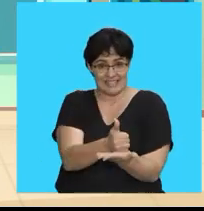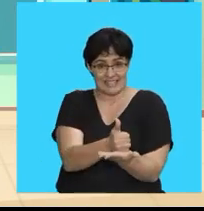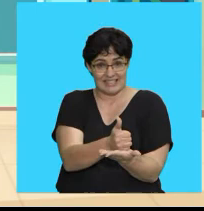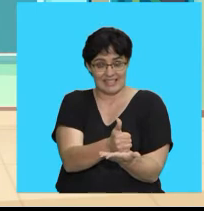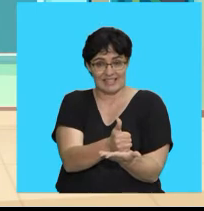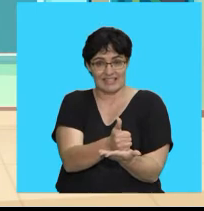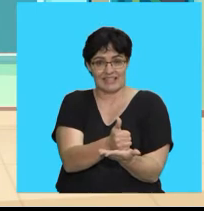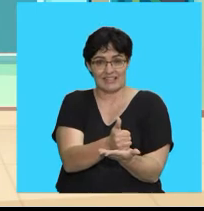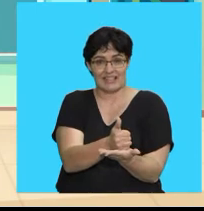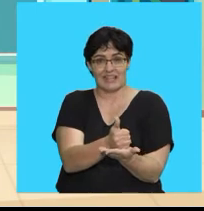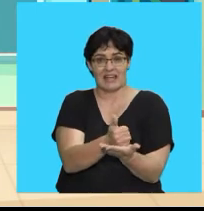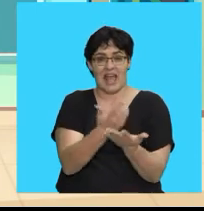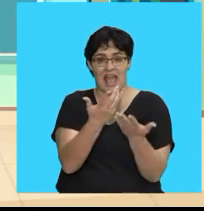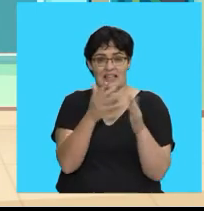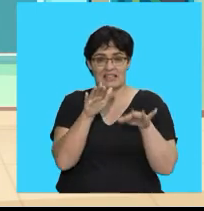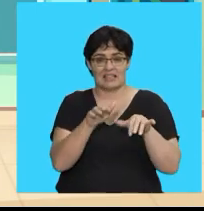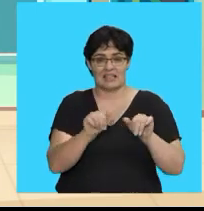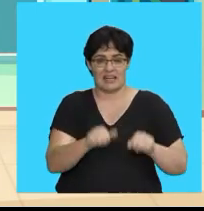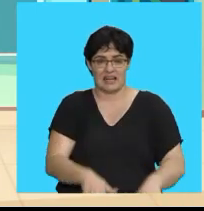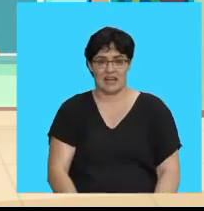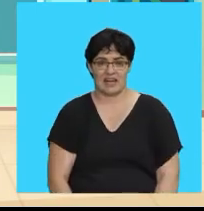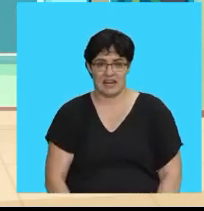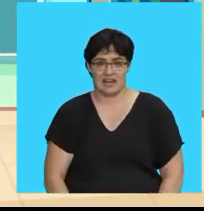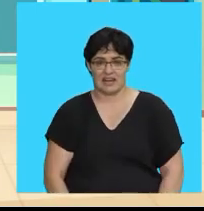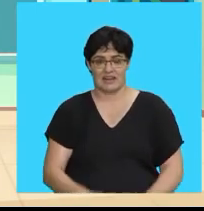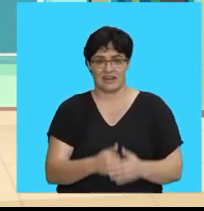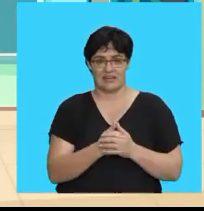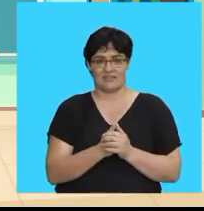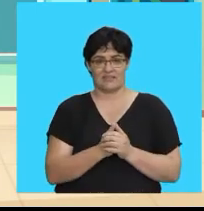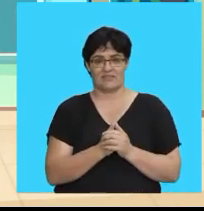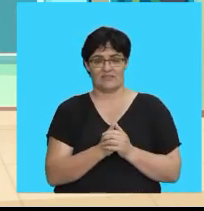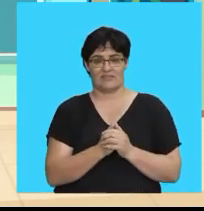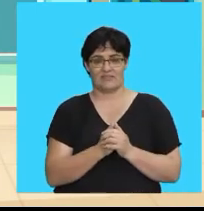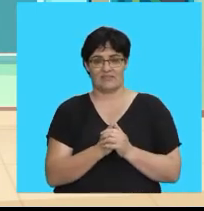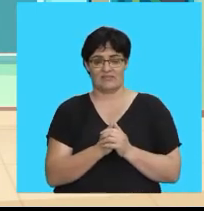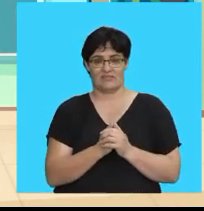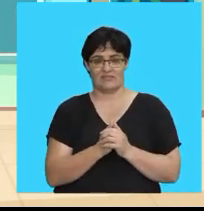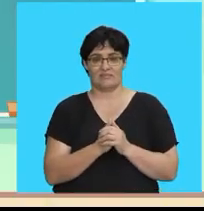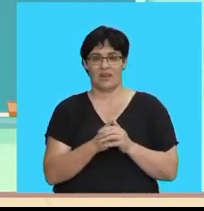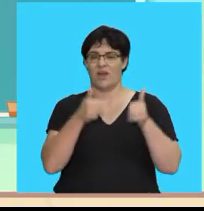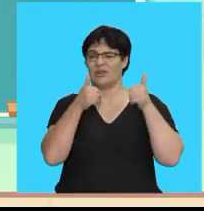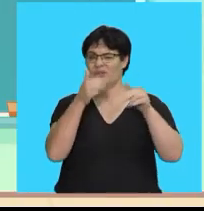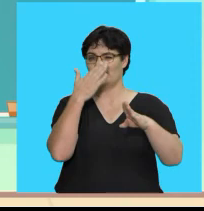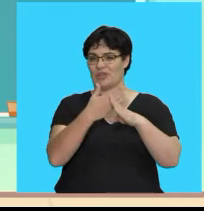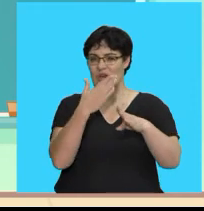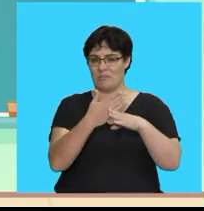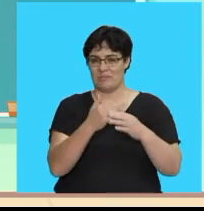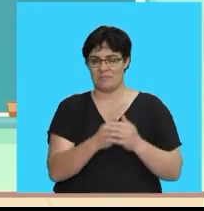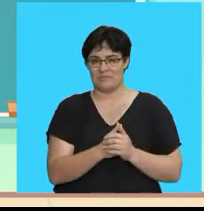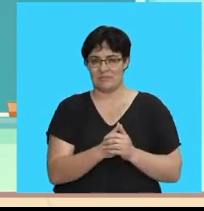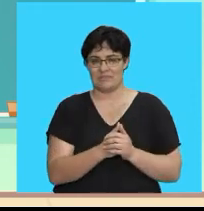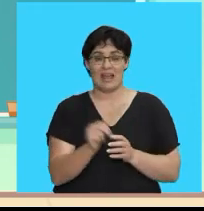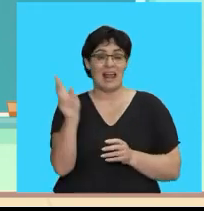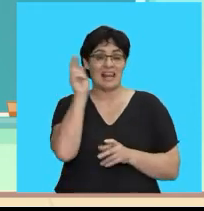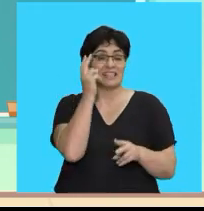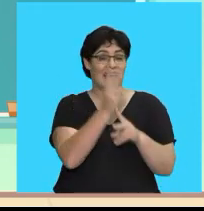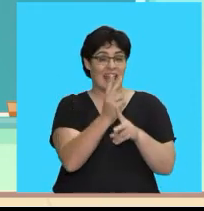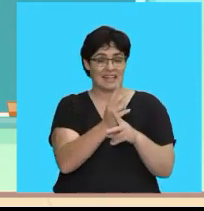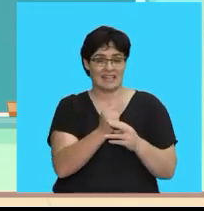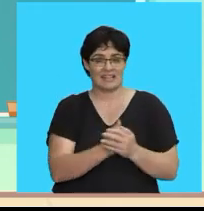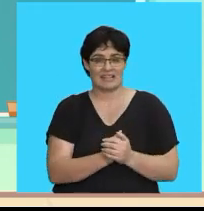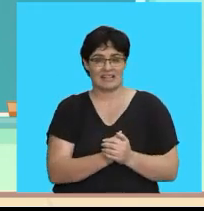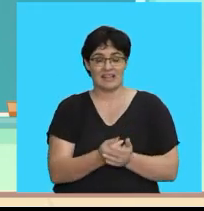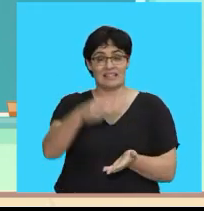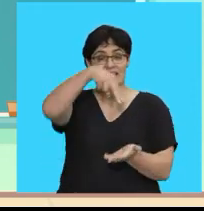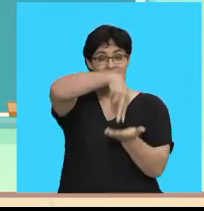Turn around Sit down And put your hands on your knees Good job Listen